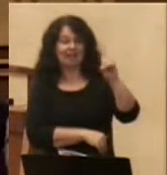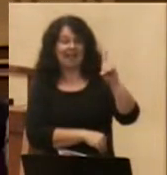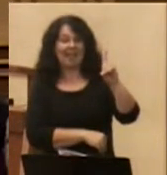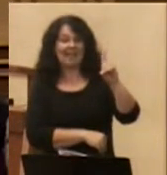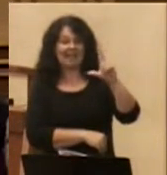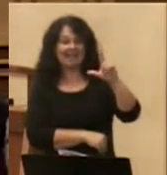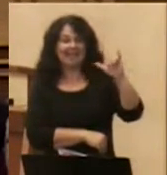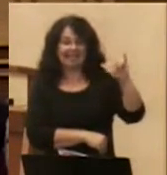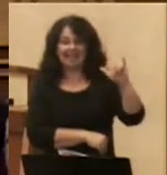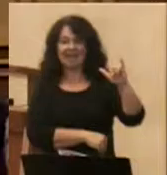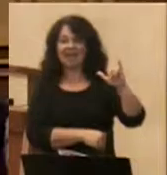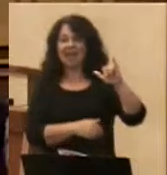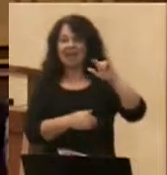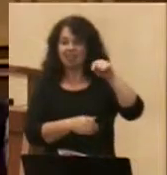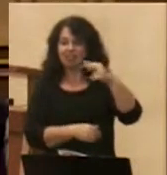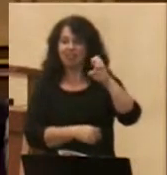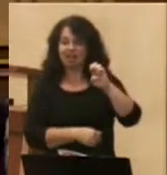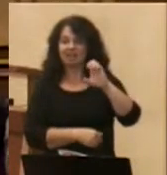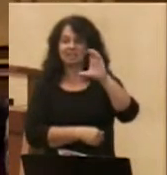bear.